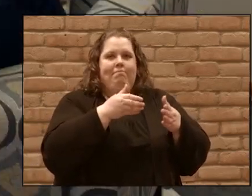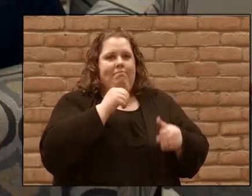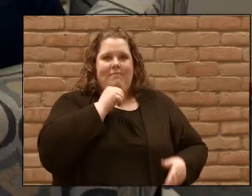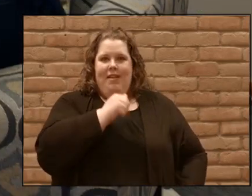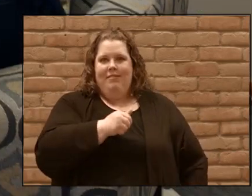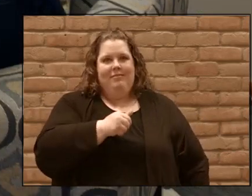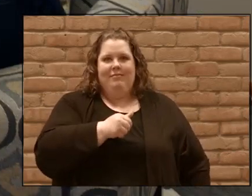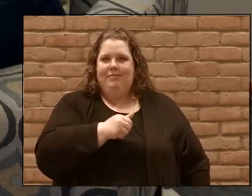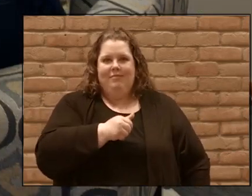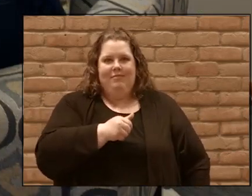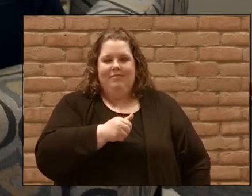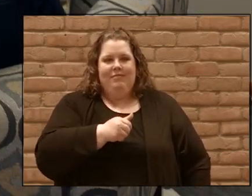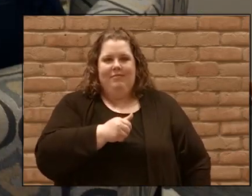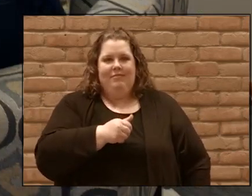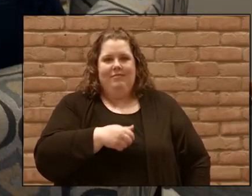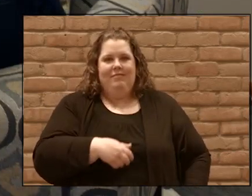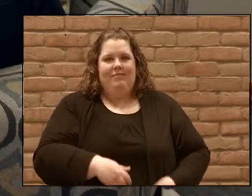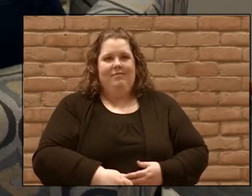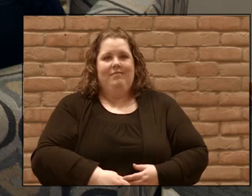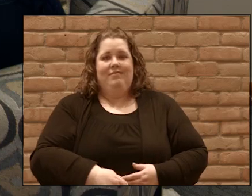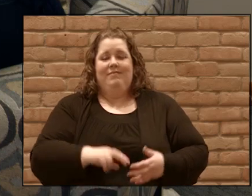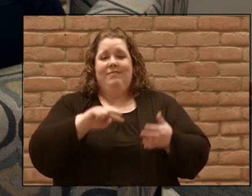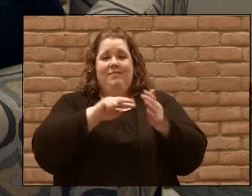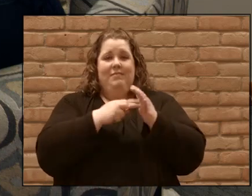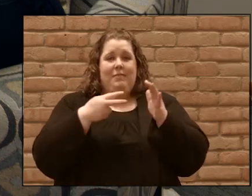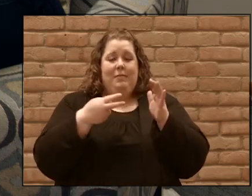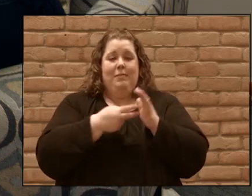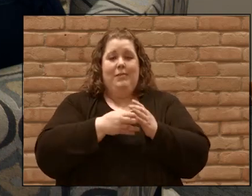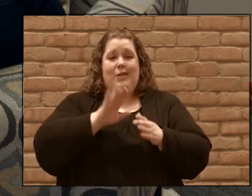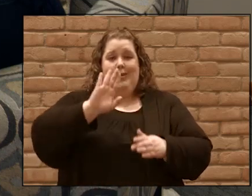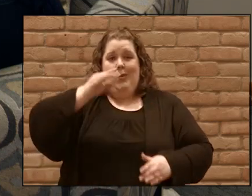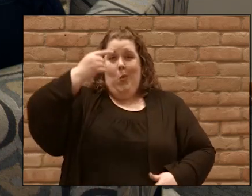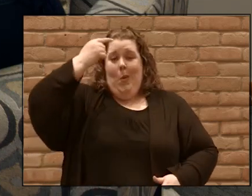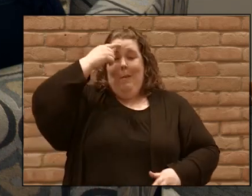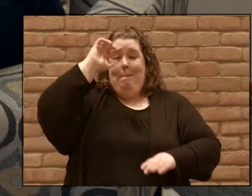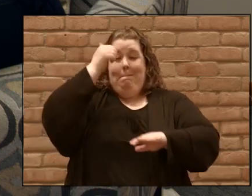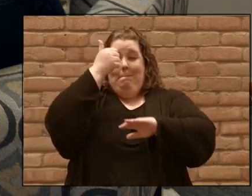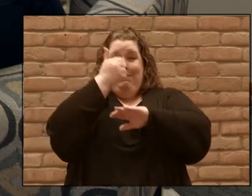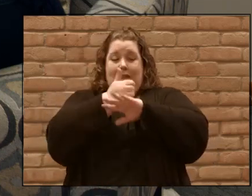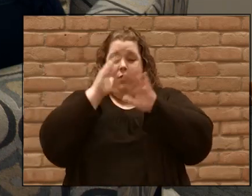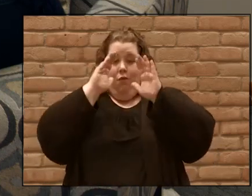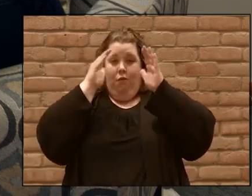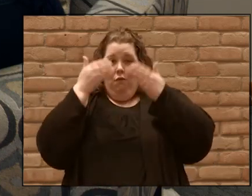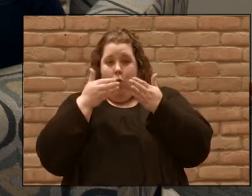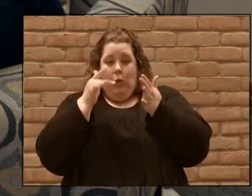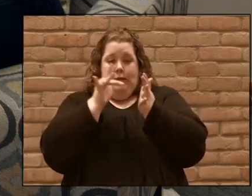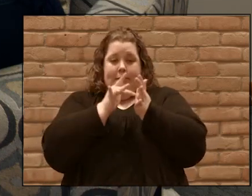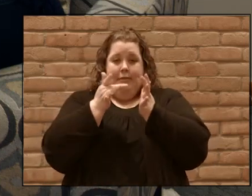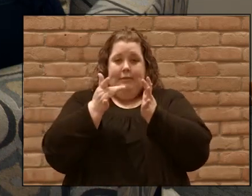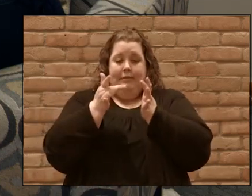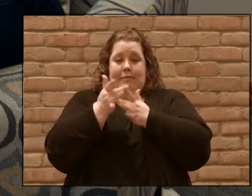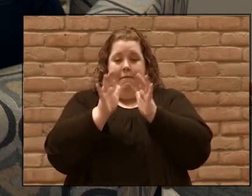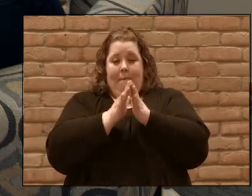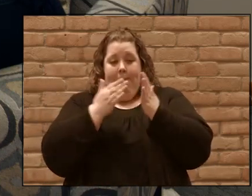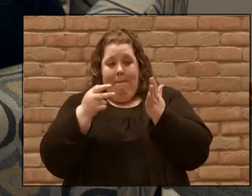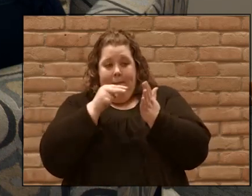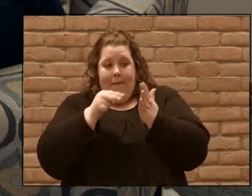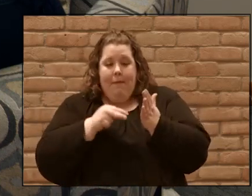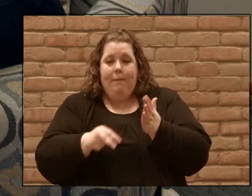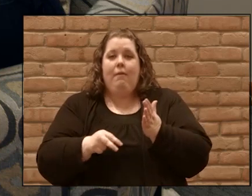it's just just focus focus your mind on the word focus your mind on Christ